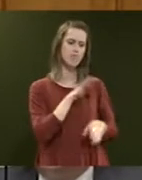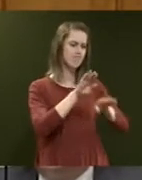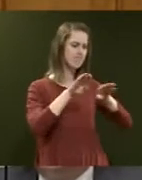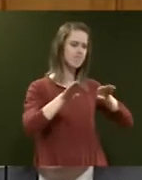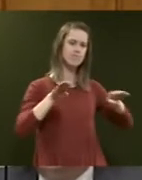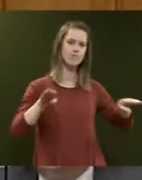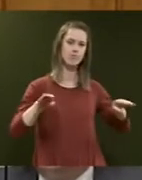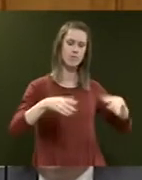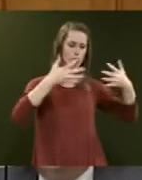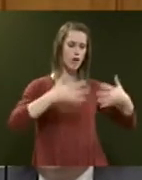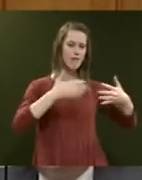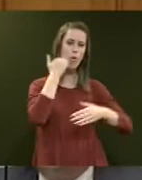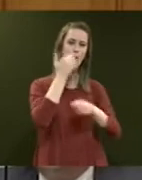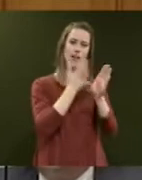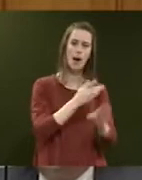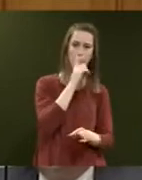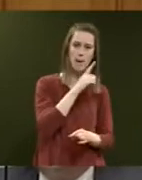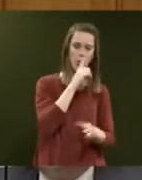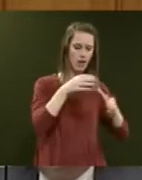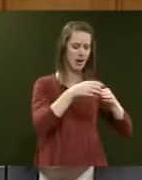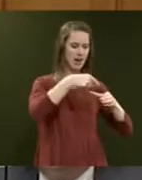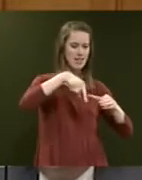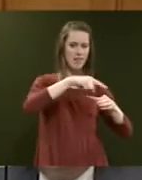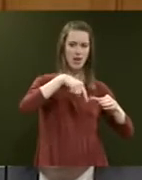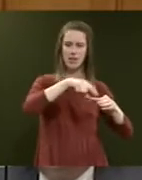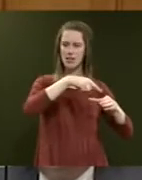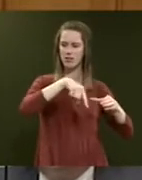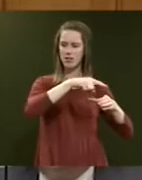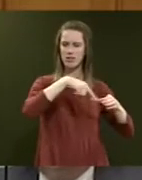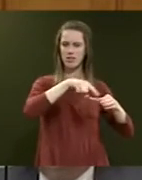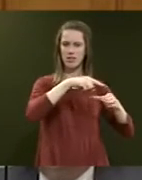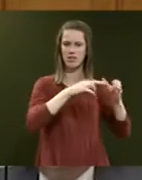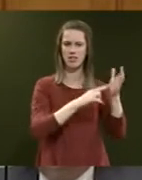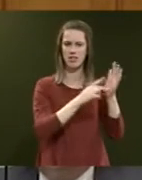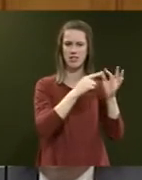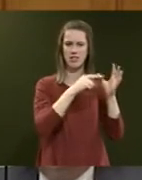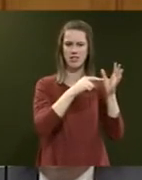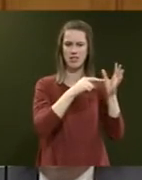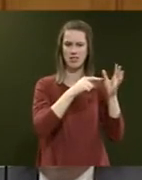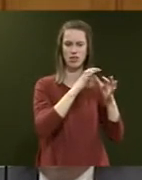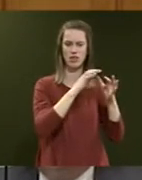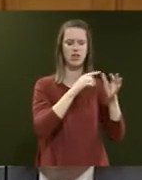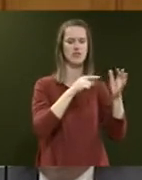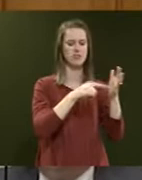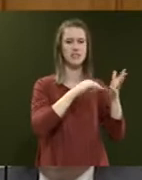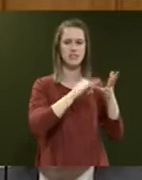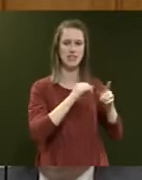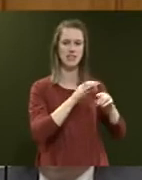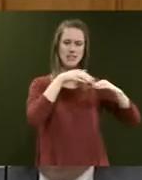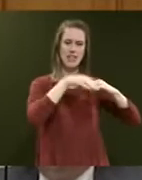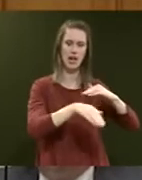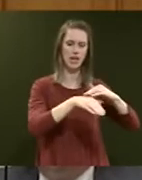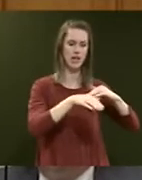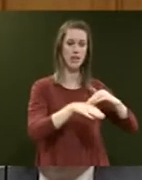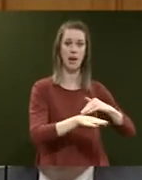House that the rate for Māori young people who are classified as NEETs is now 15.6%, down from 19